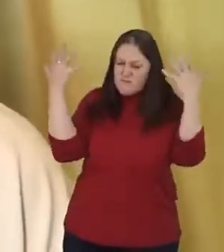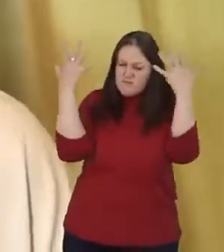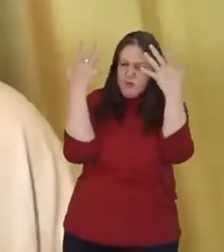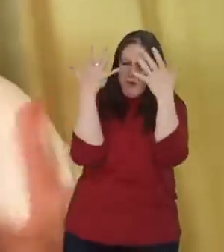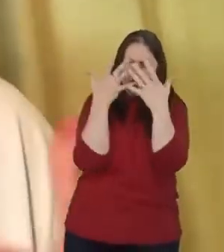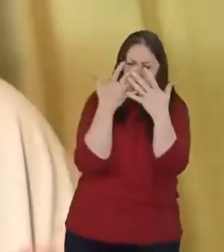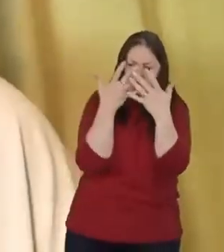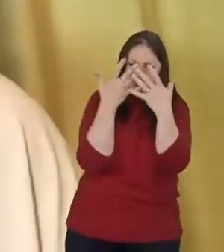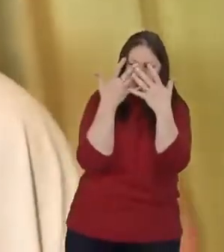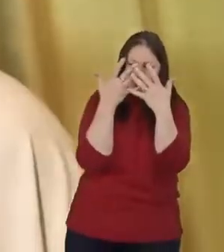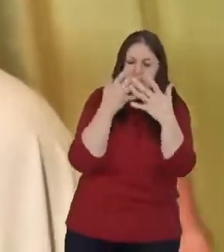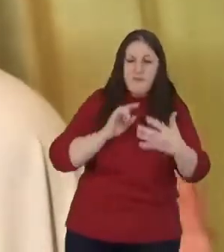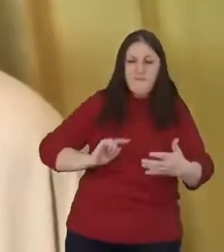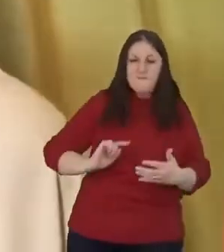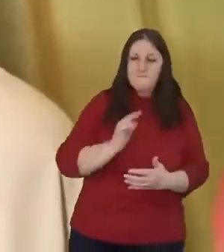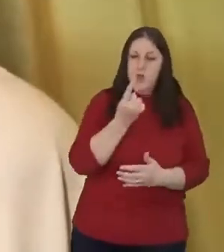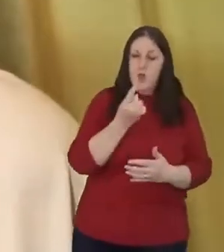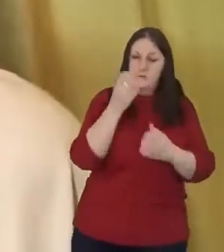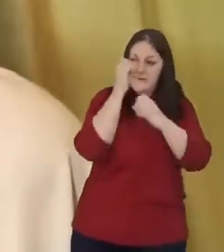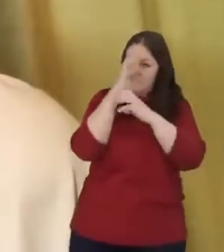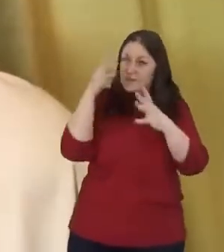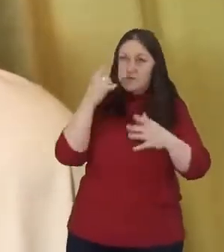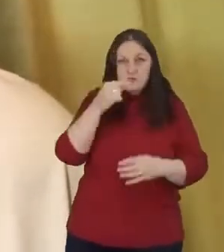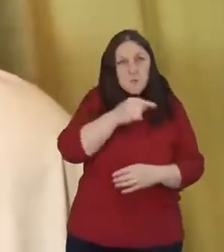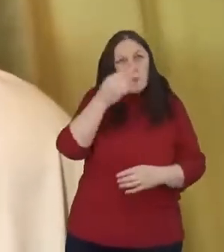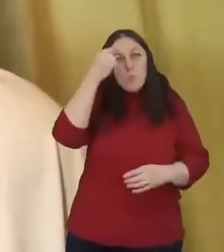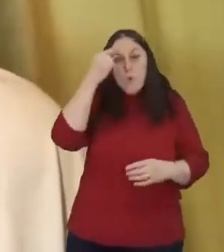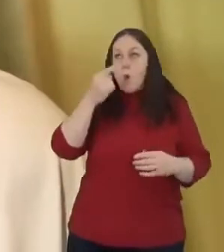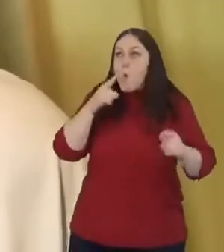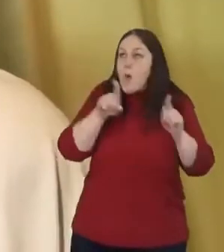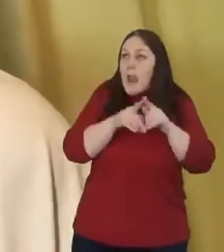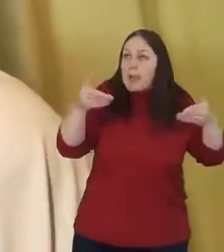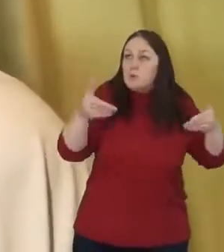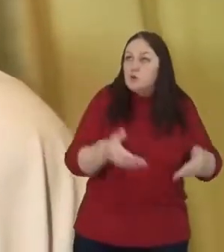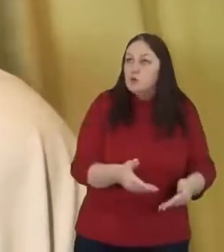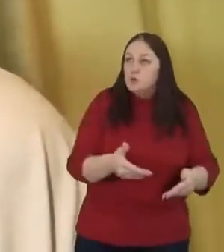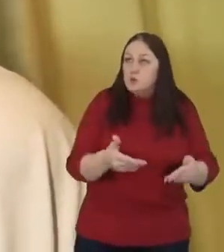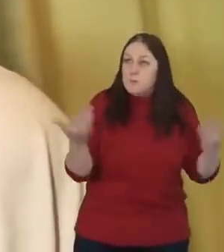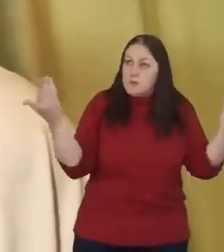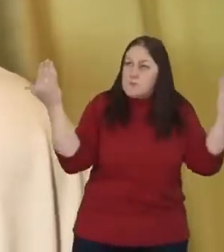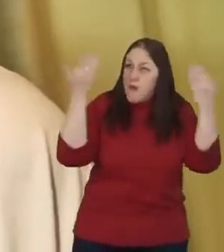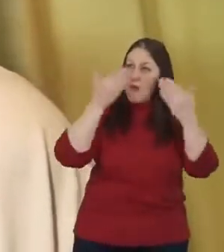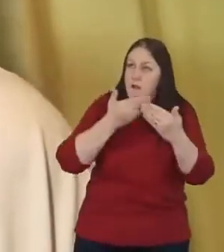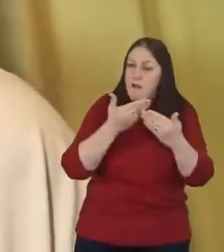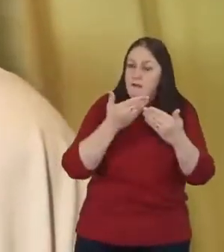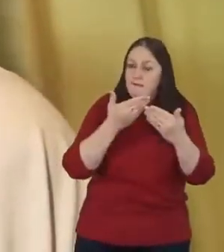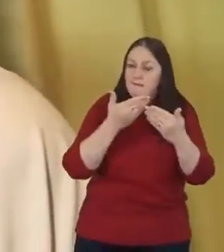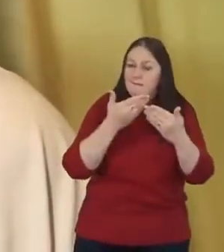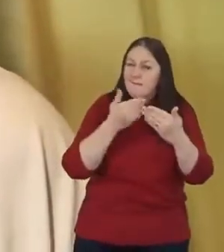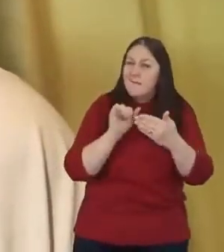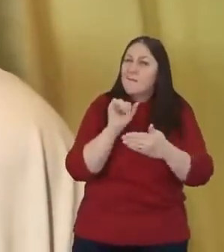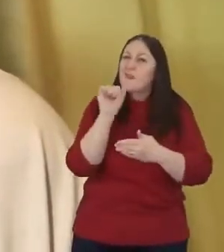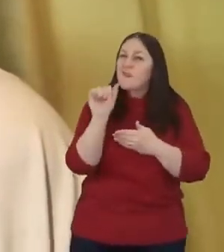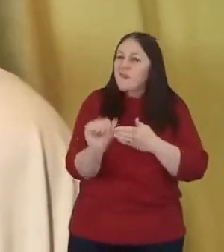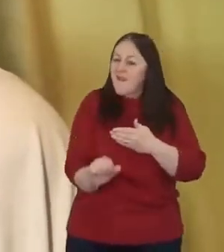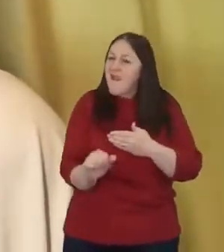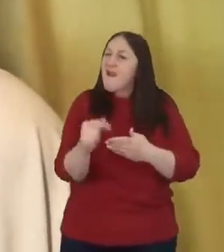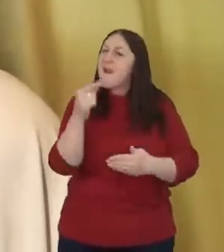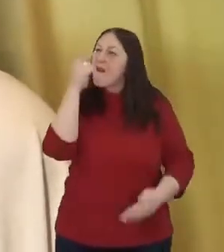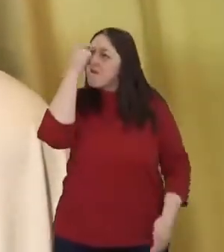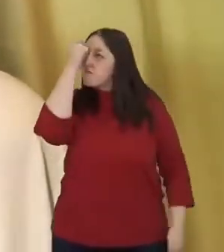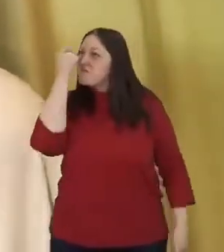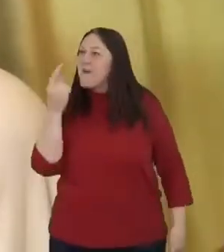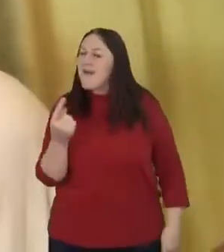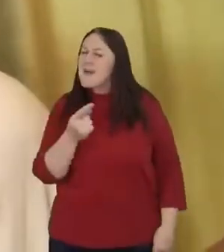And at first she thought it might be the darkness of the tomb. But then she said, but then I began to realize